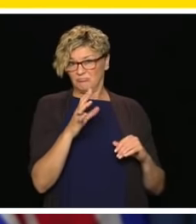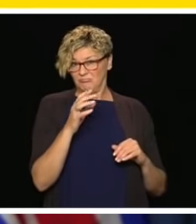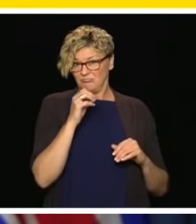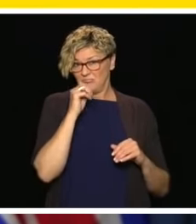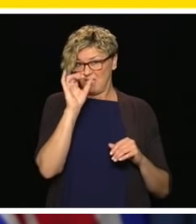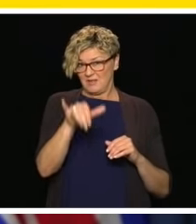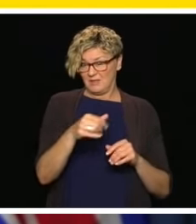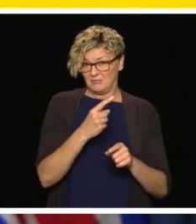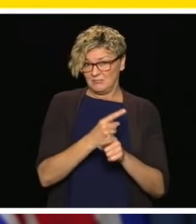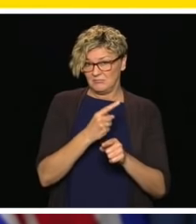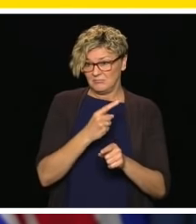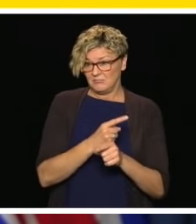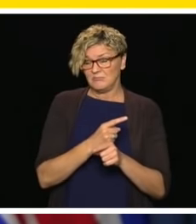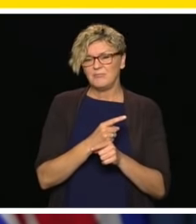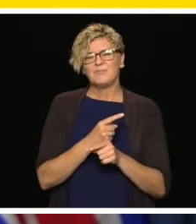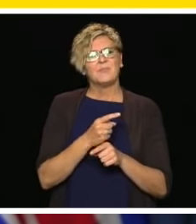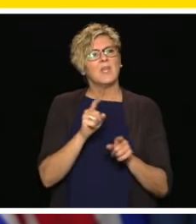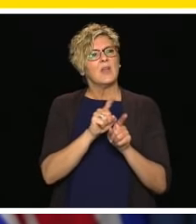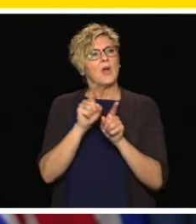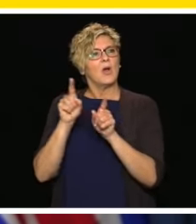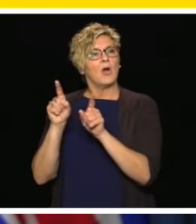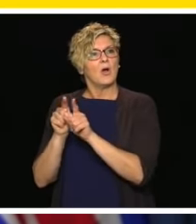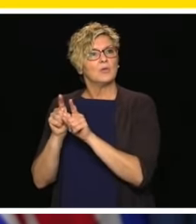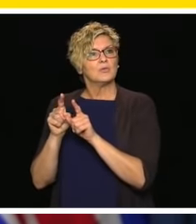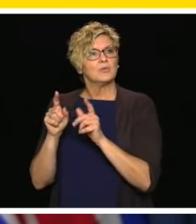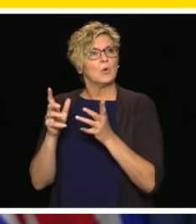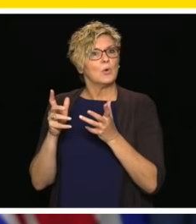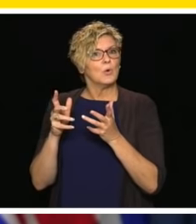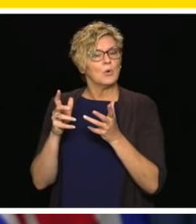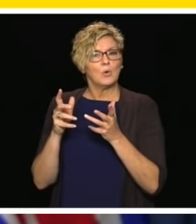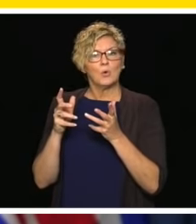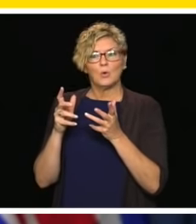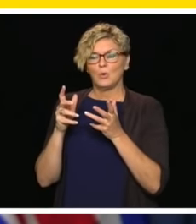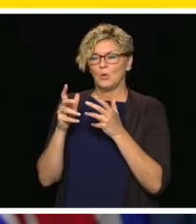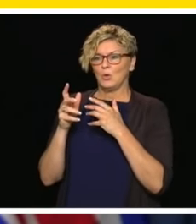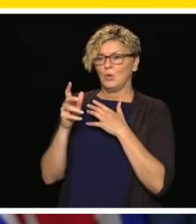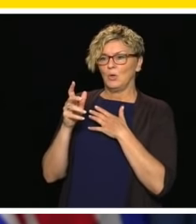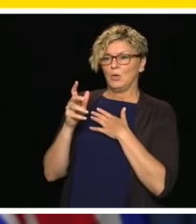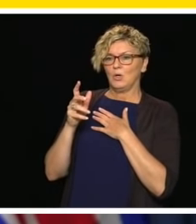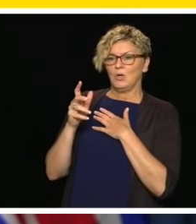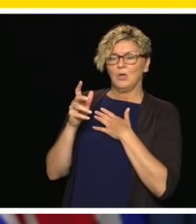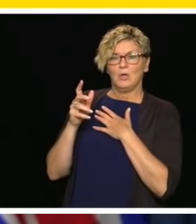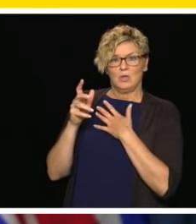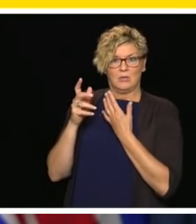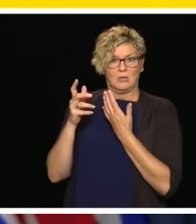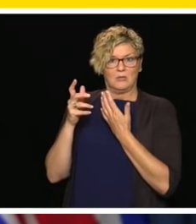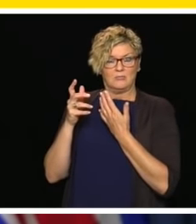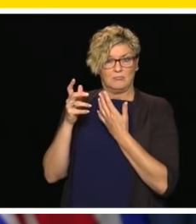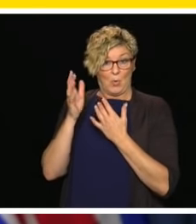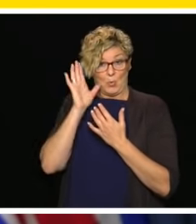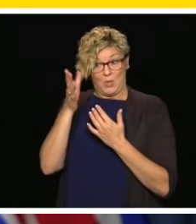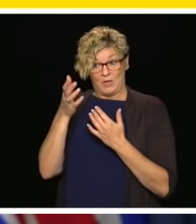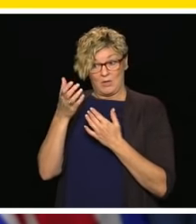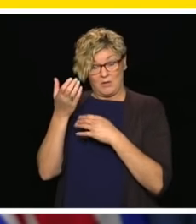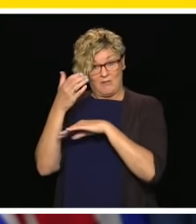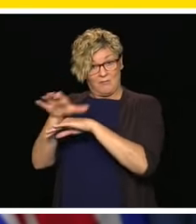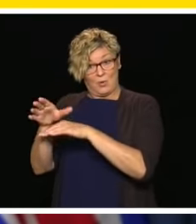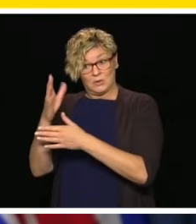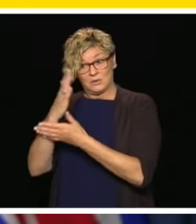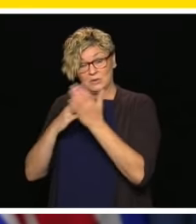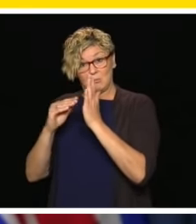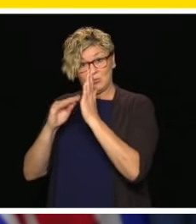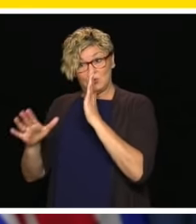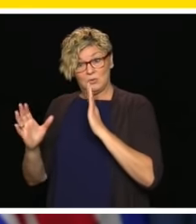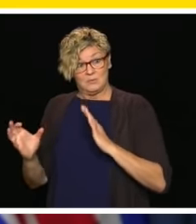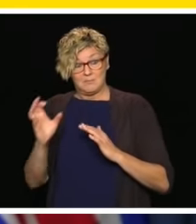higher risk group? Will they be forced to return to classrooms or will accommodations be made for them to do the online learning, for